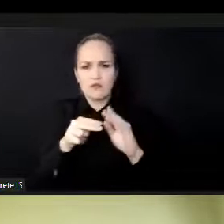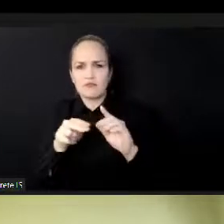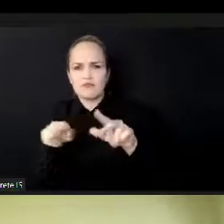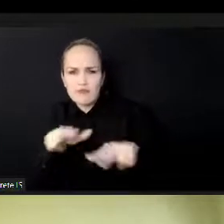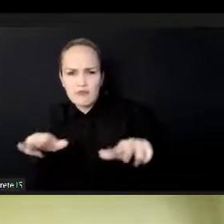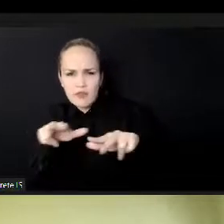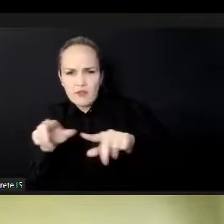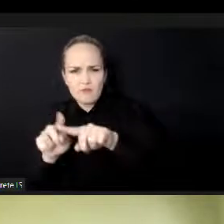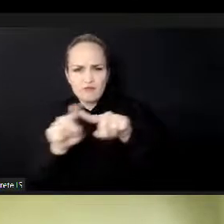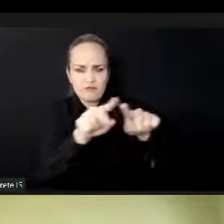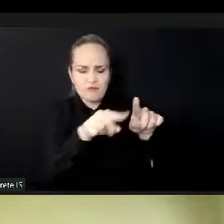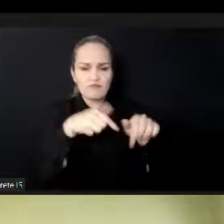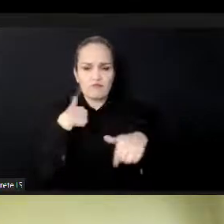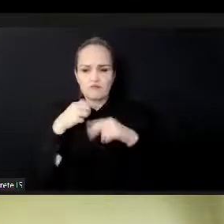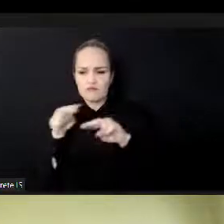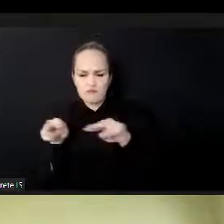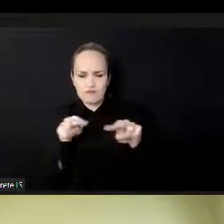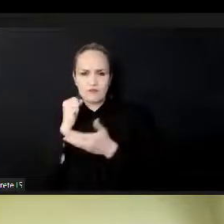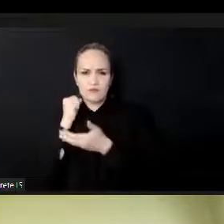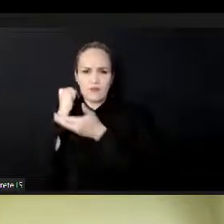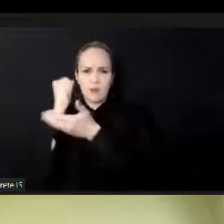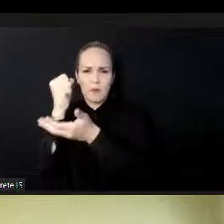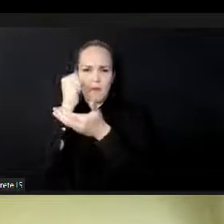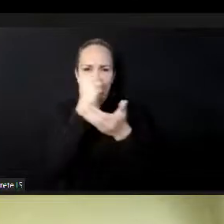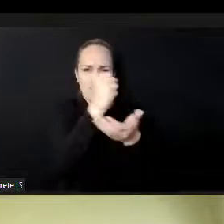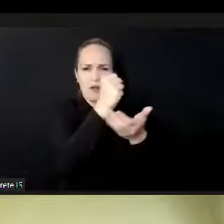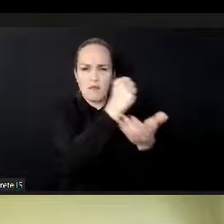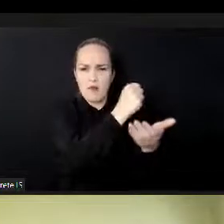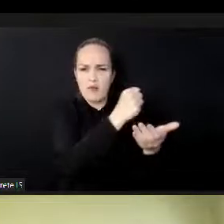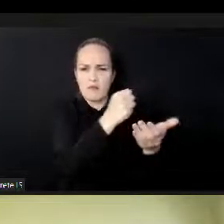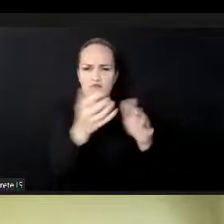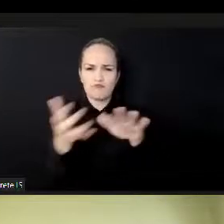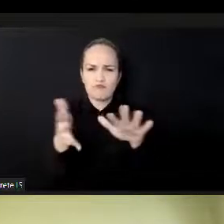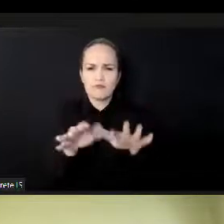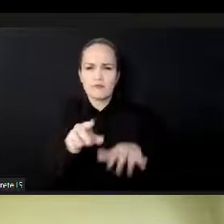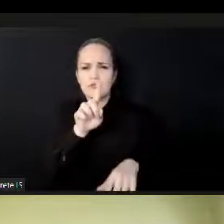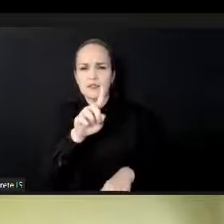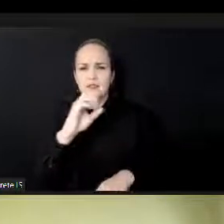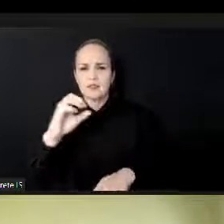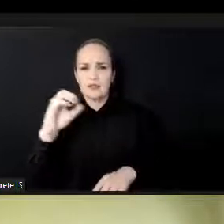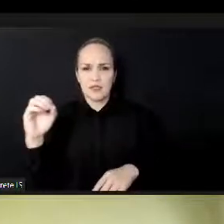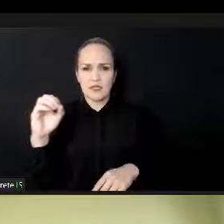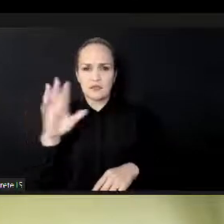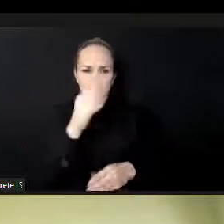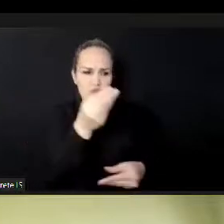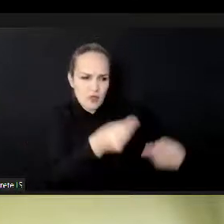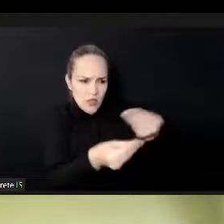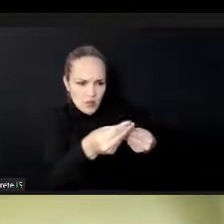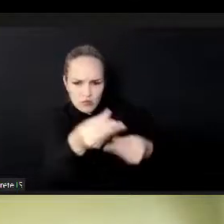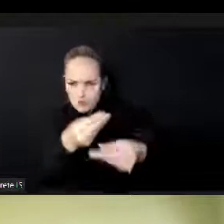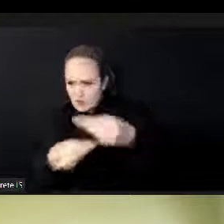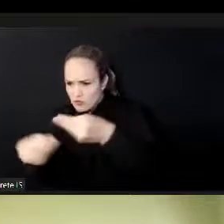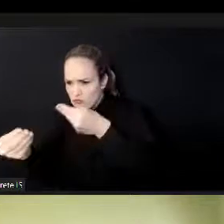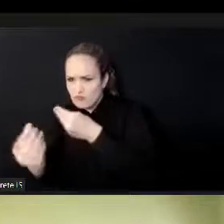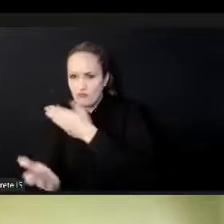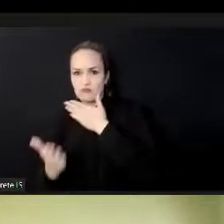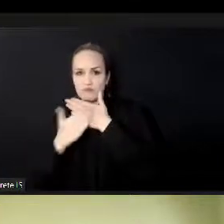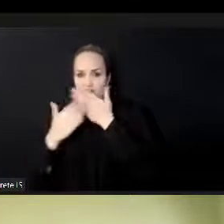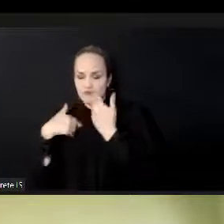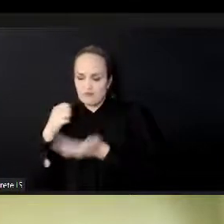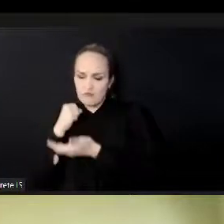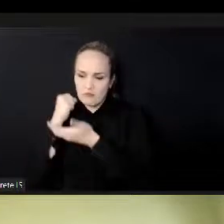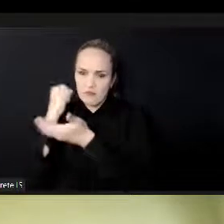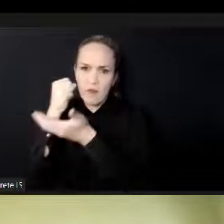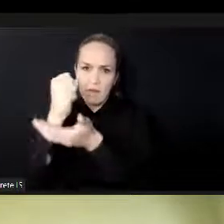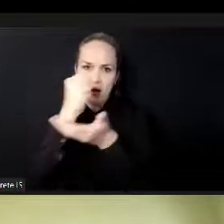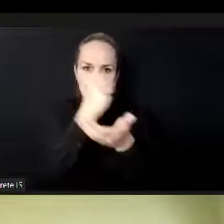businesses, covering... We began in Kenya. We covered five countries in the region. And now